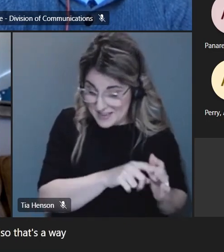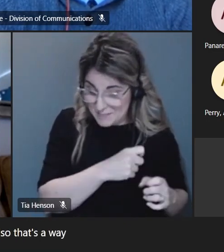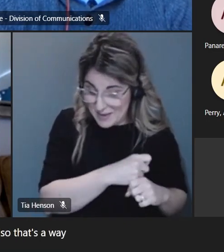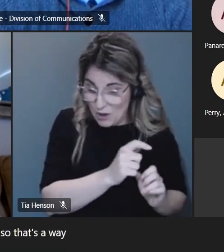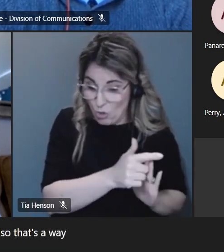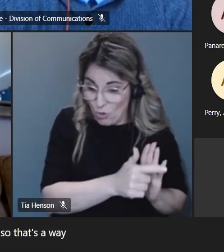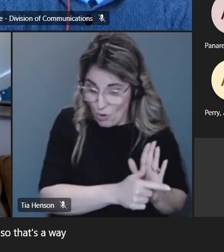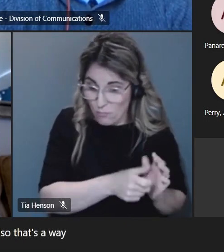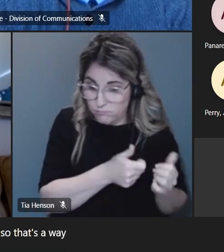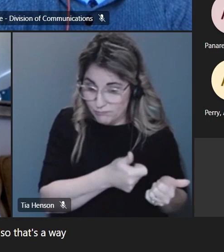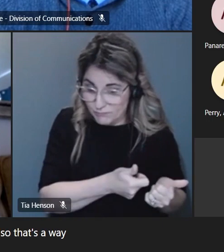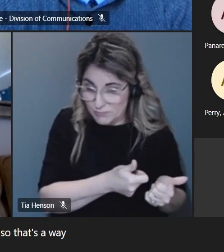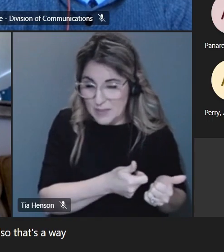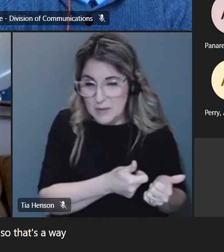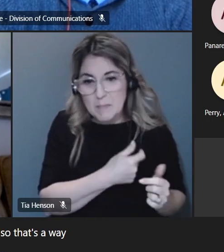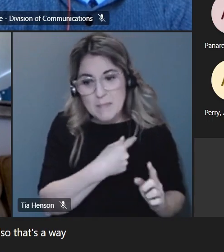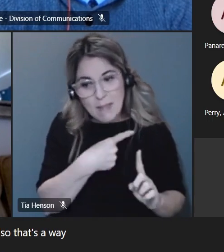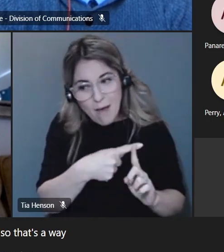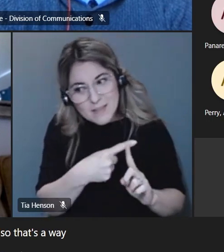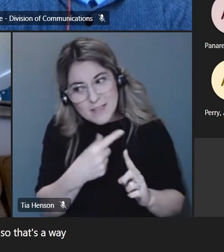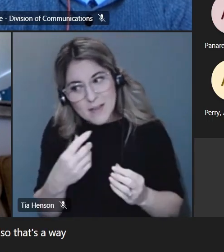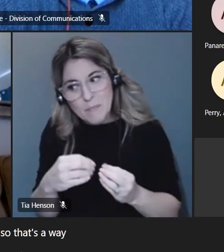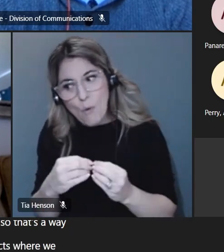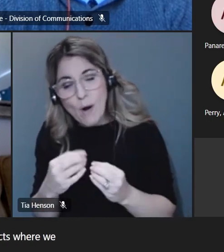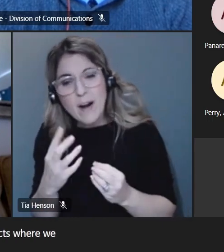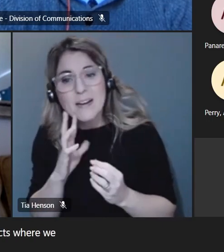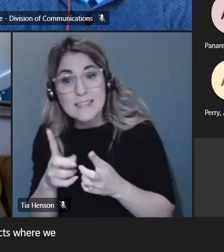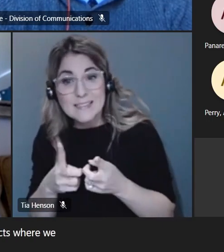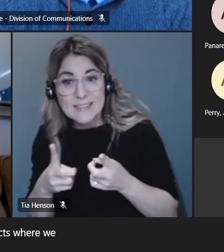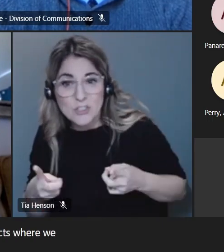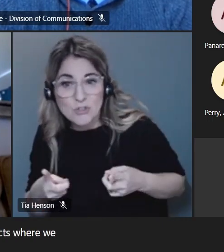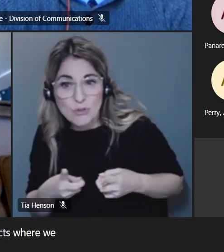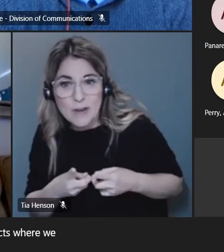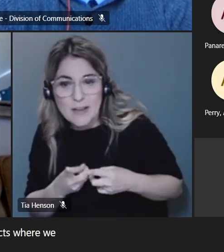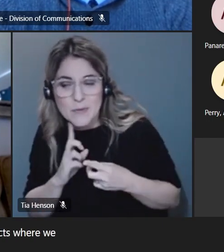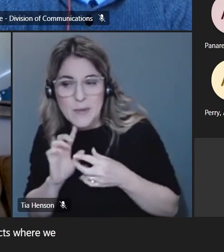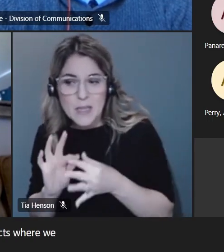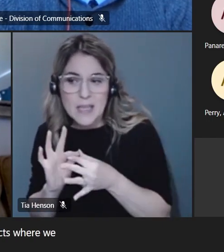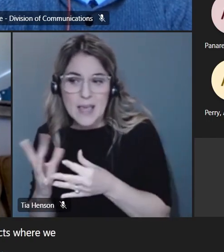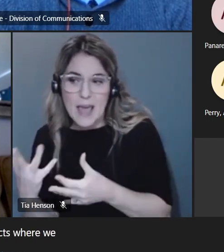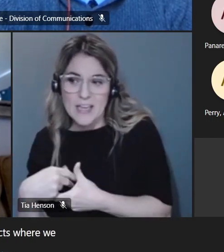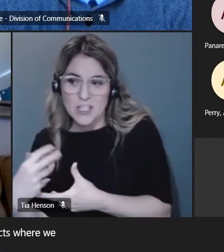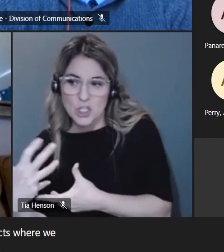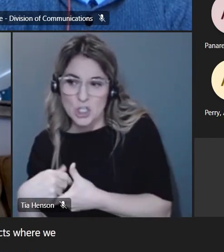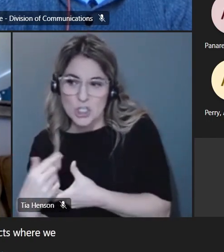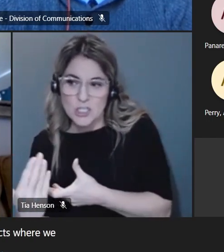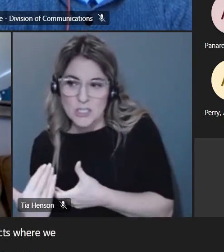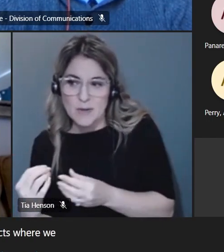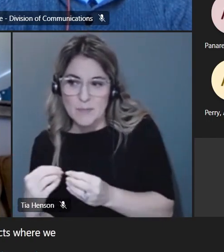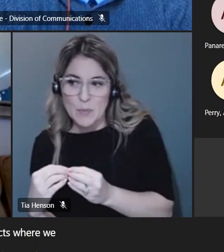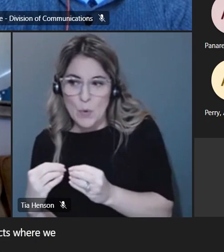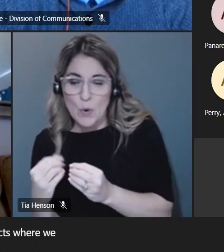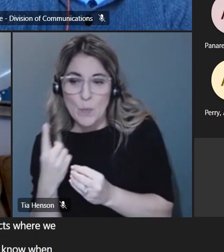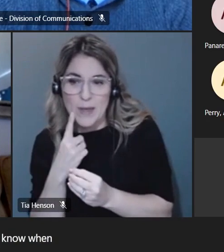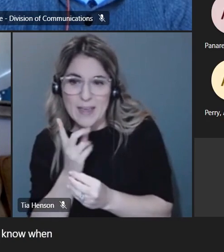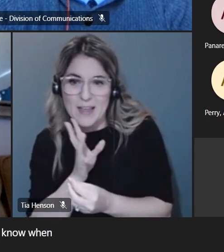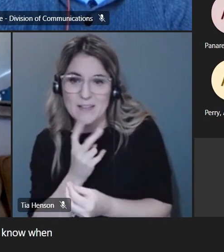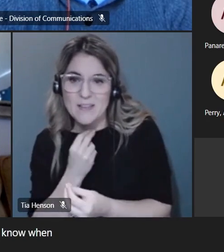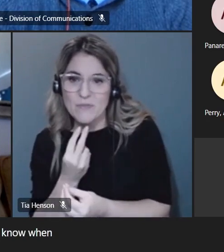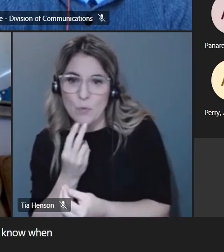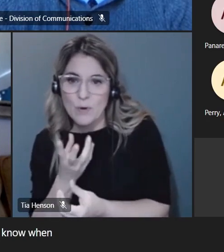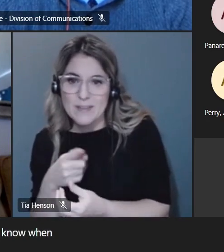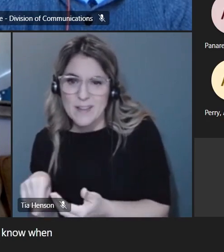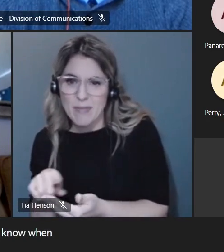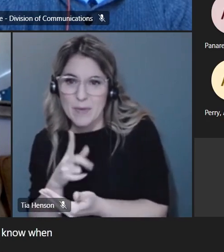engaged um within our districts where we could speak on our own problems because i know um when talking about like early